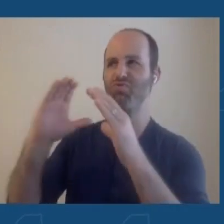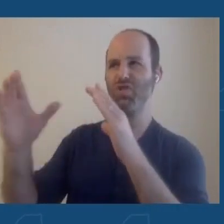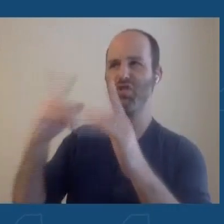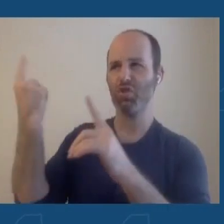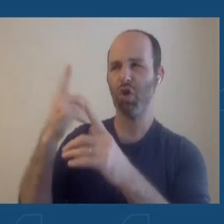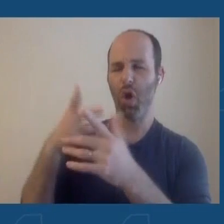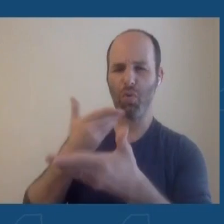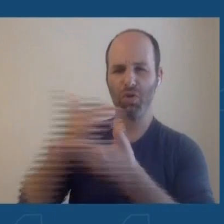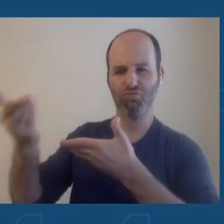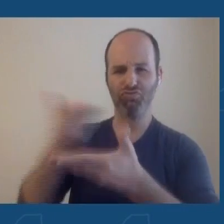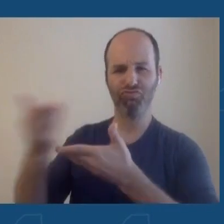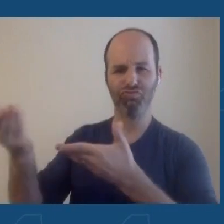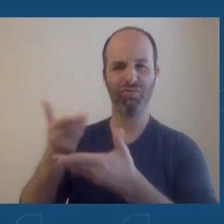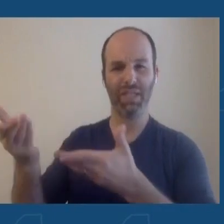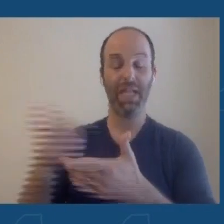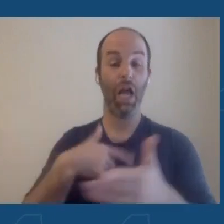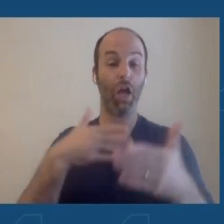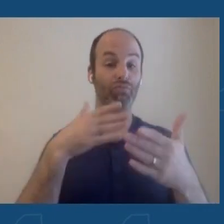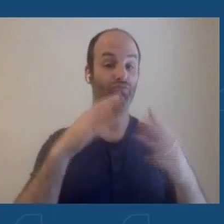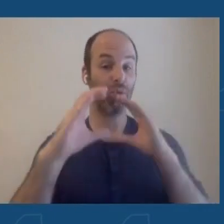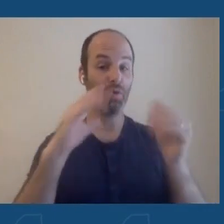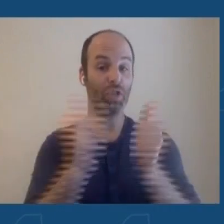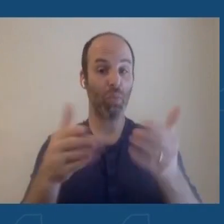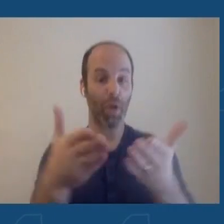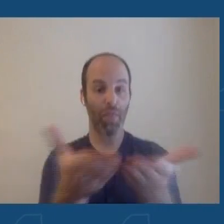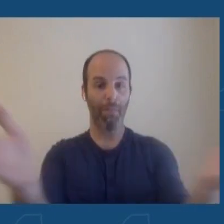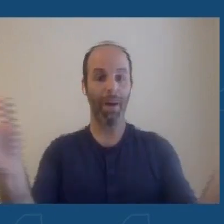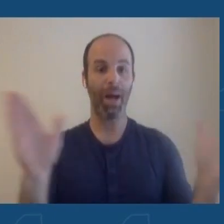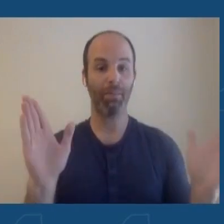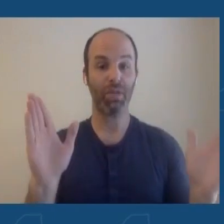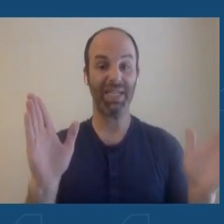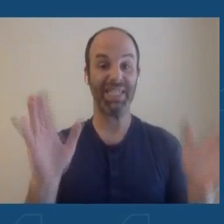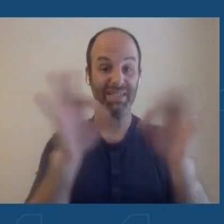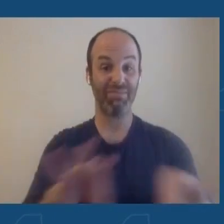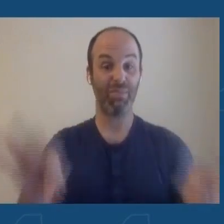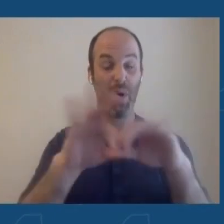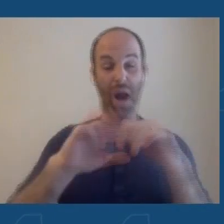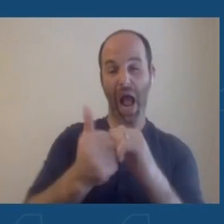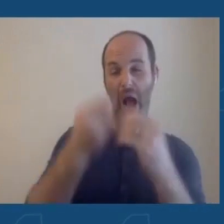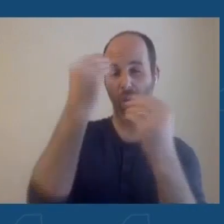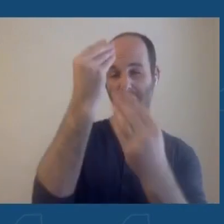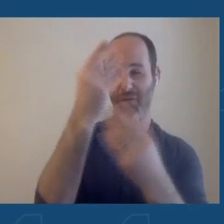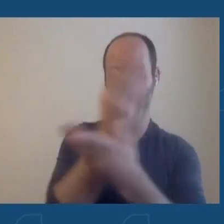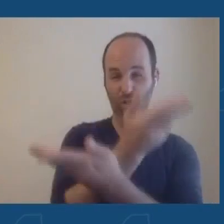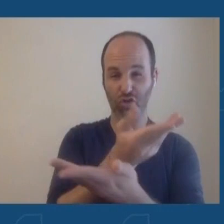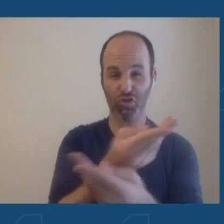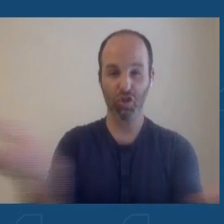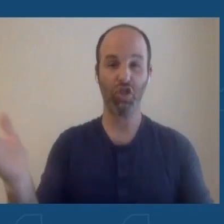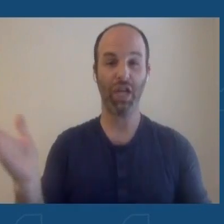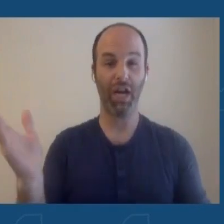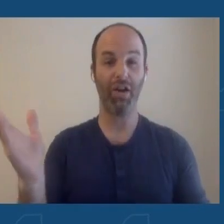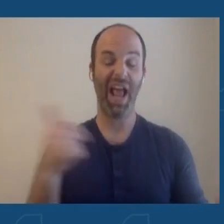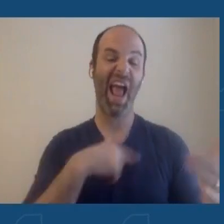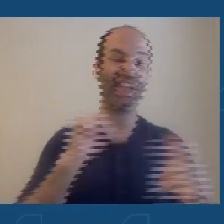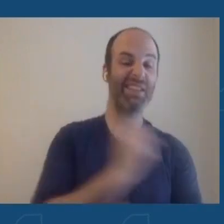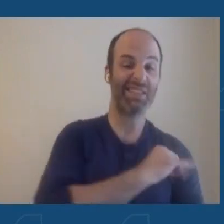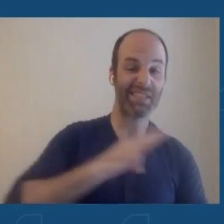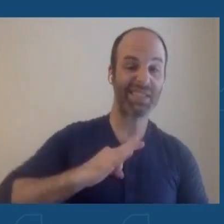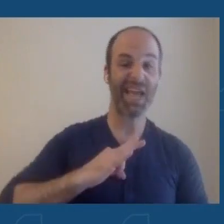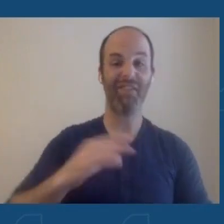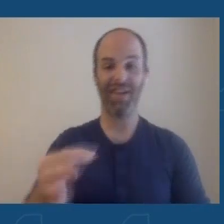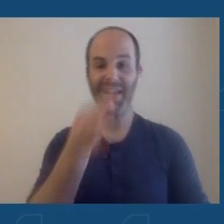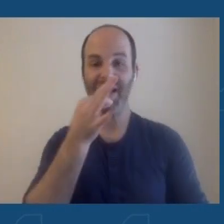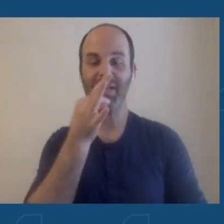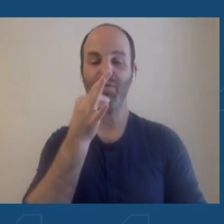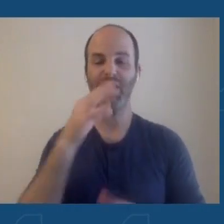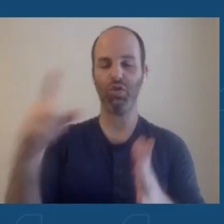Communication with the public is important. We're going to be, how data was shared and all the staffing and expertise required to implement these emergency